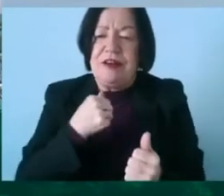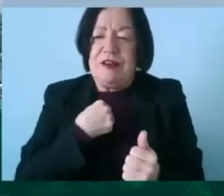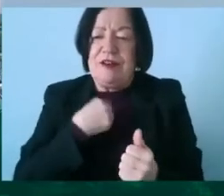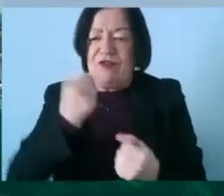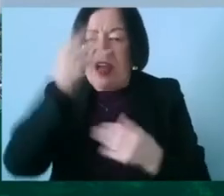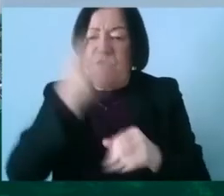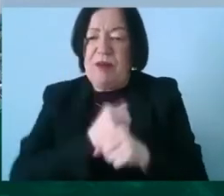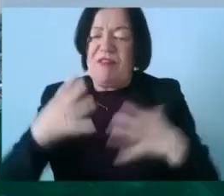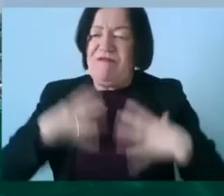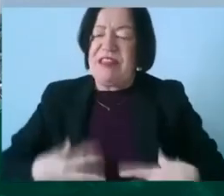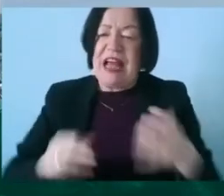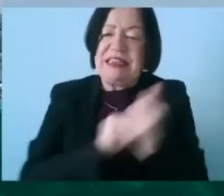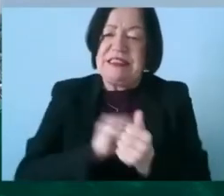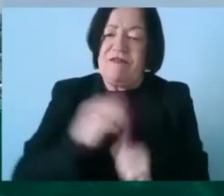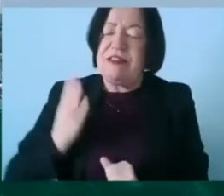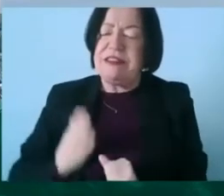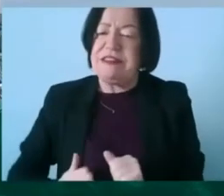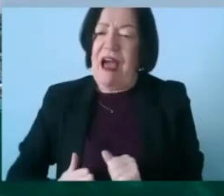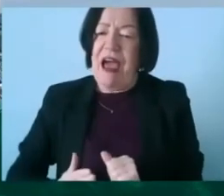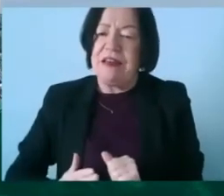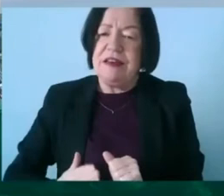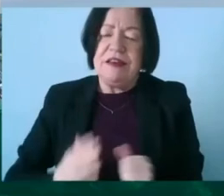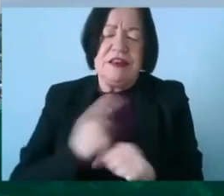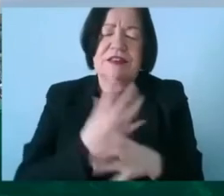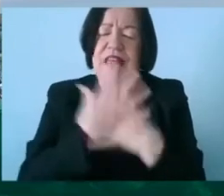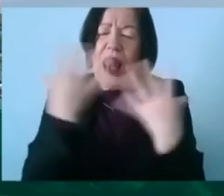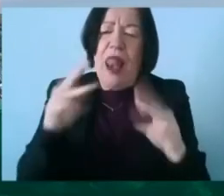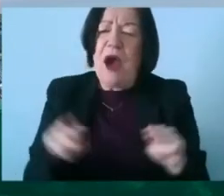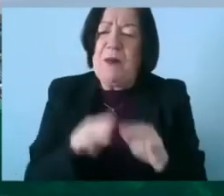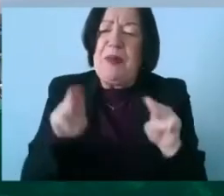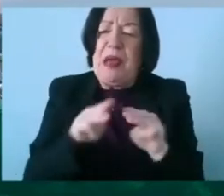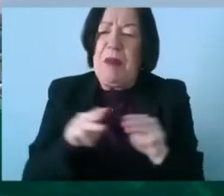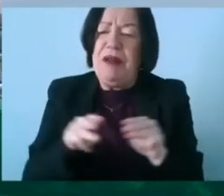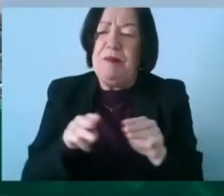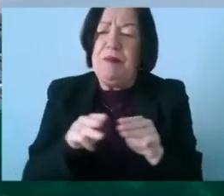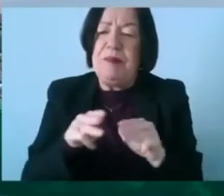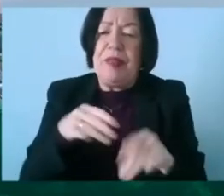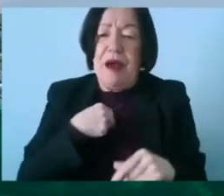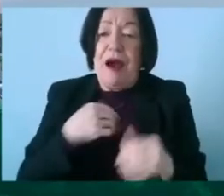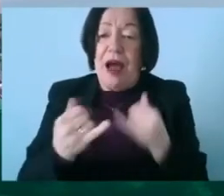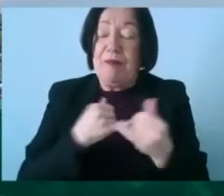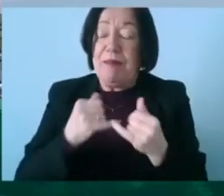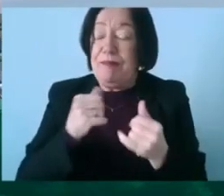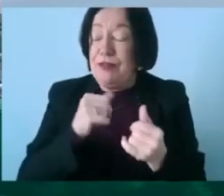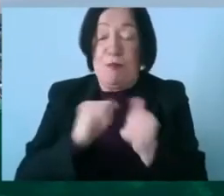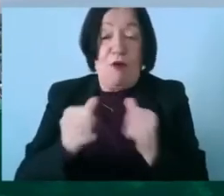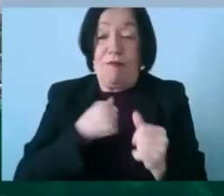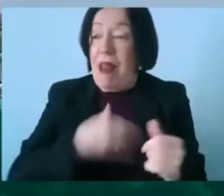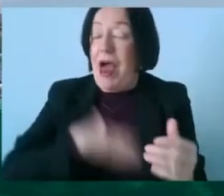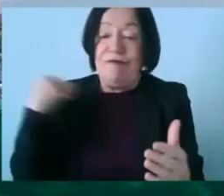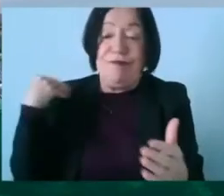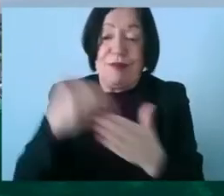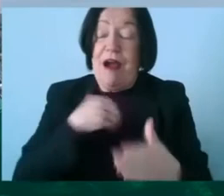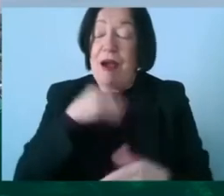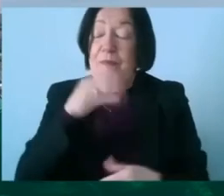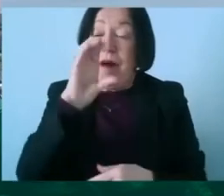physical activity side of that there's a lot of people that you know i i've played sport all my life i i'm a hockey player